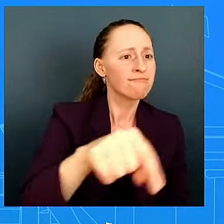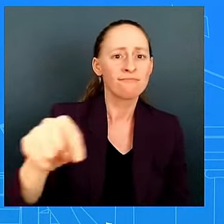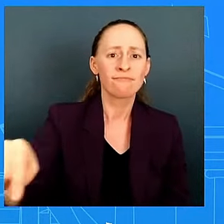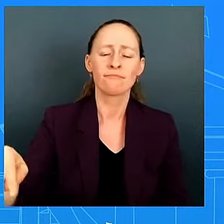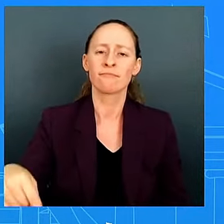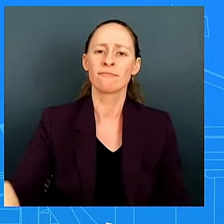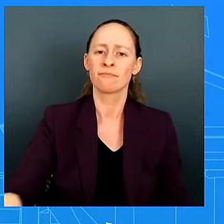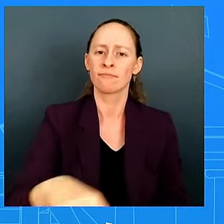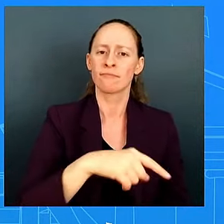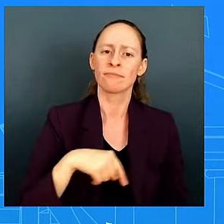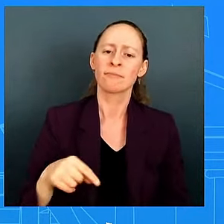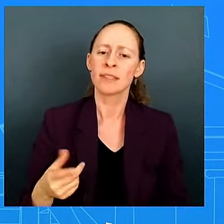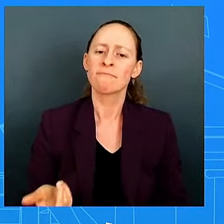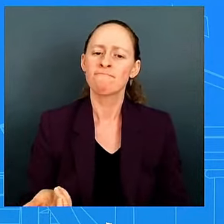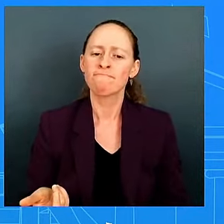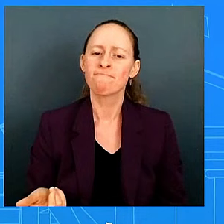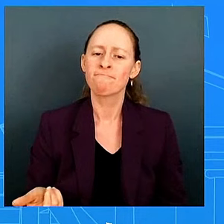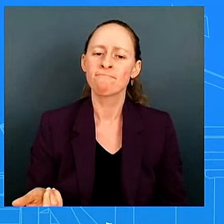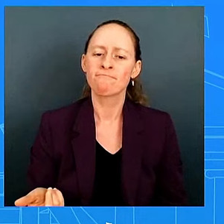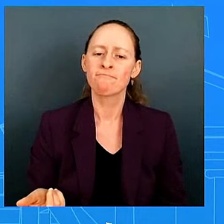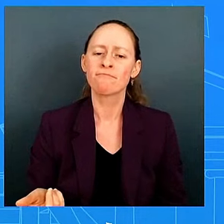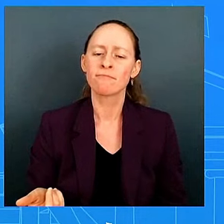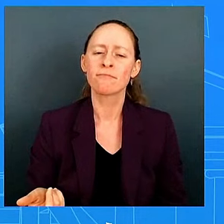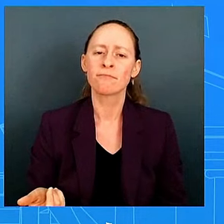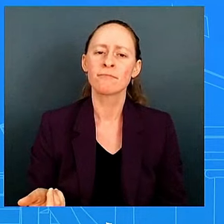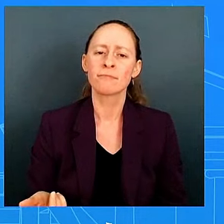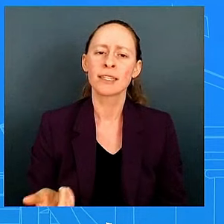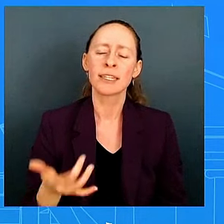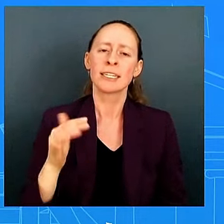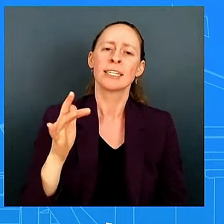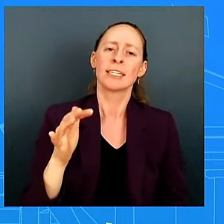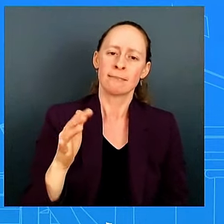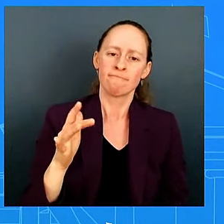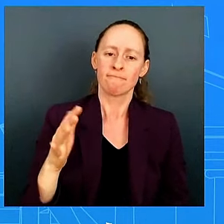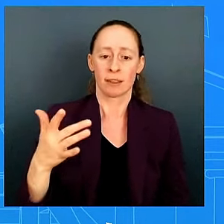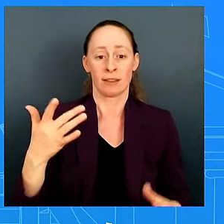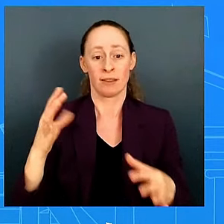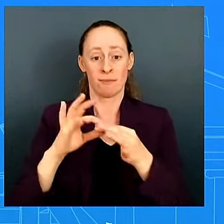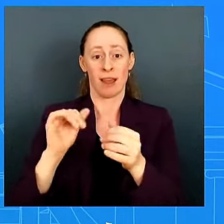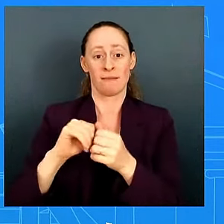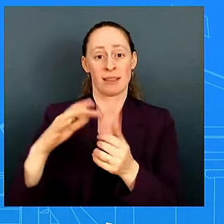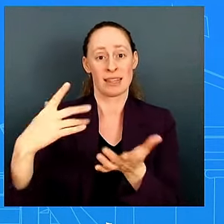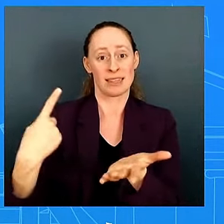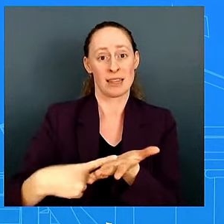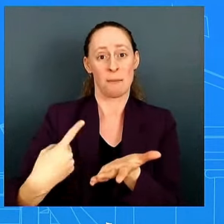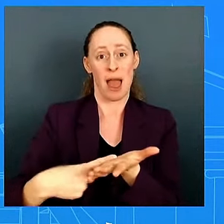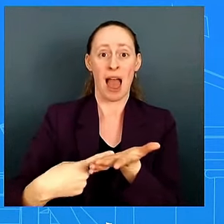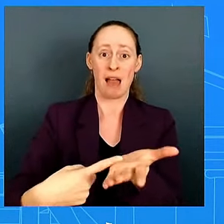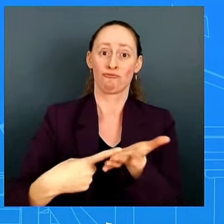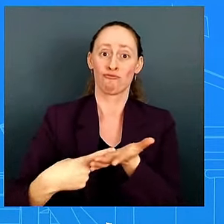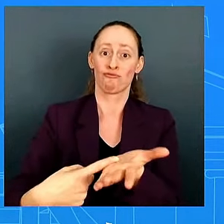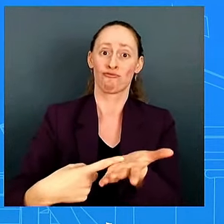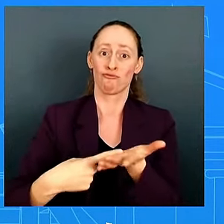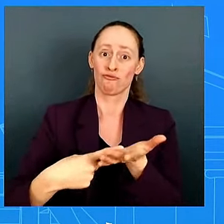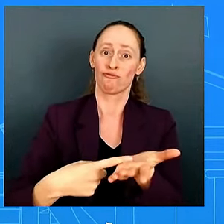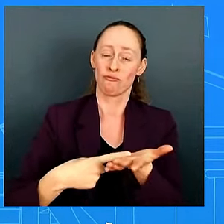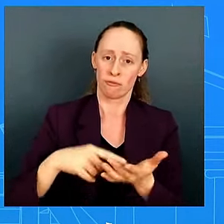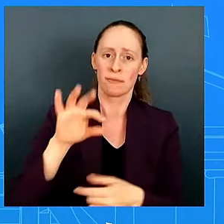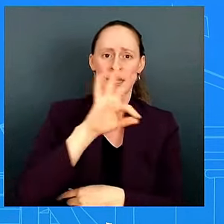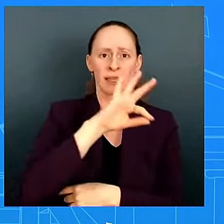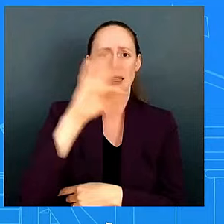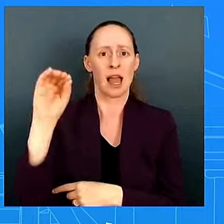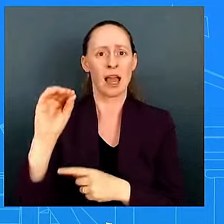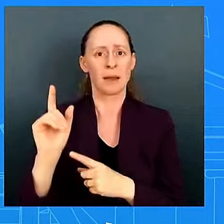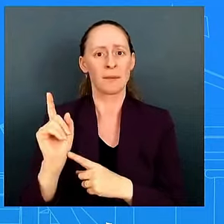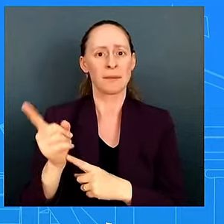all of you is it was a 90 minute debate um uh it was a bad night that's what we believe it to be